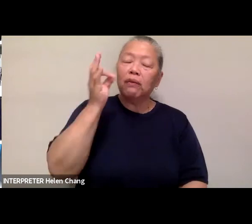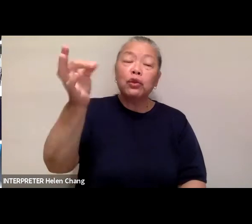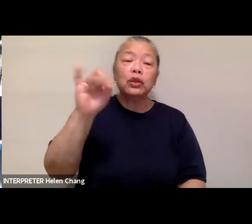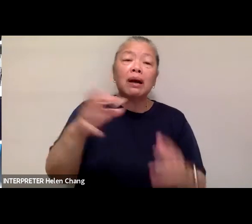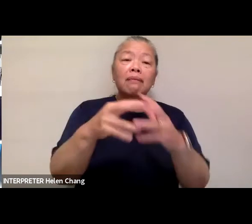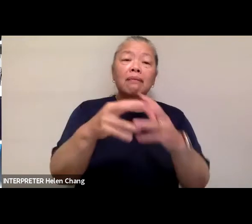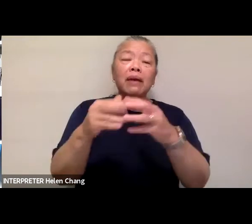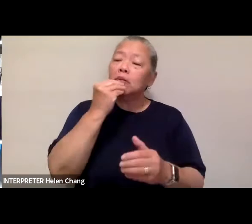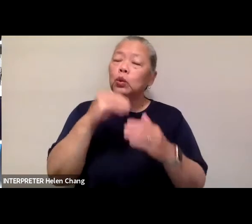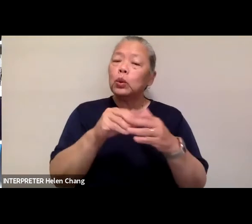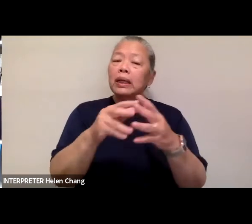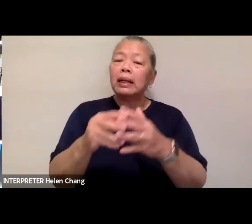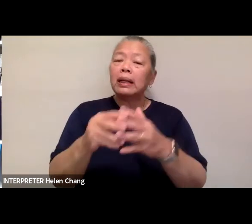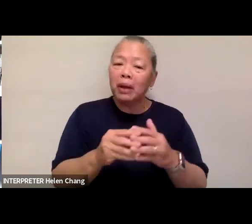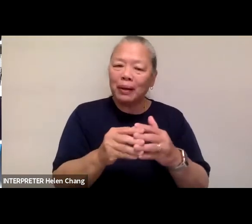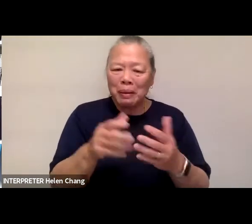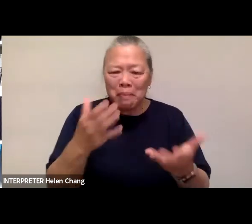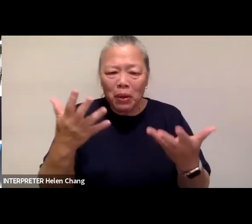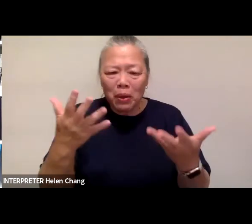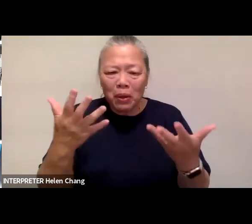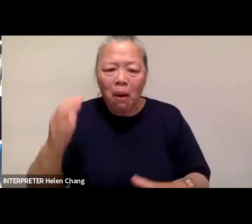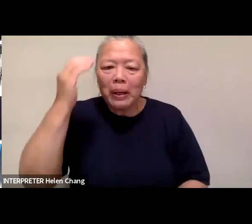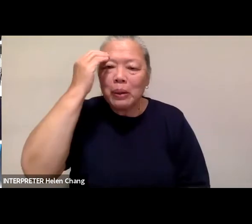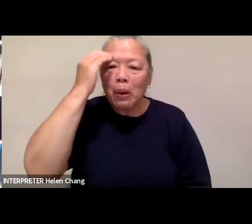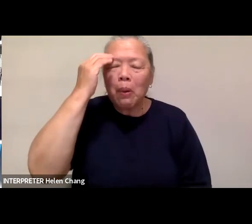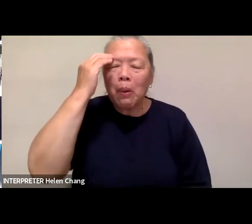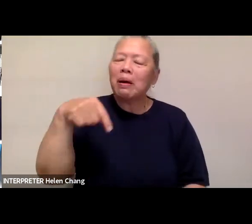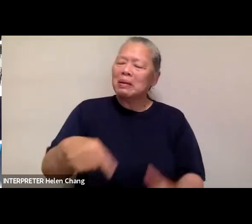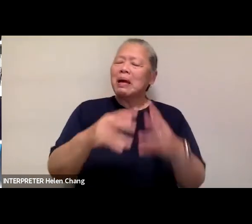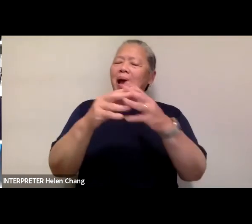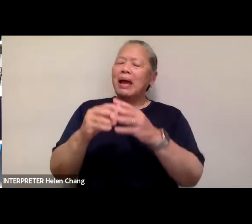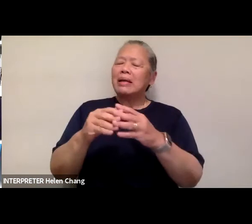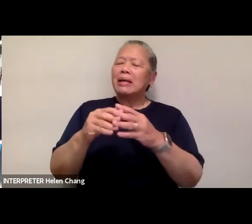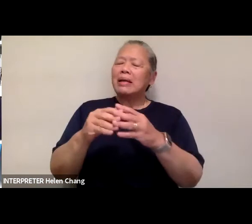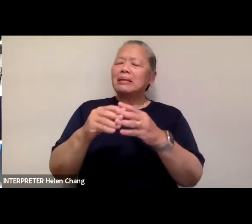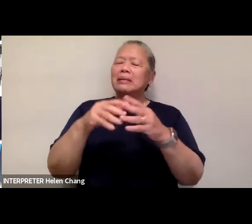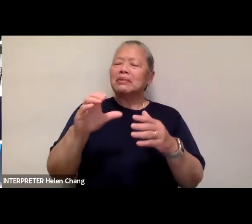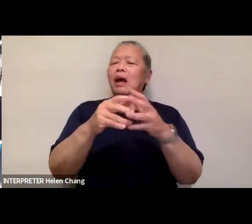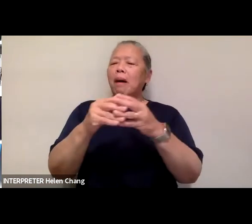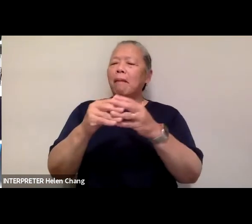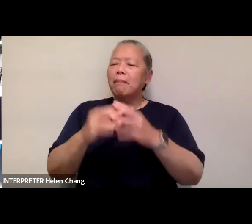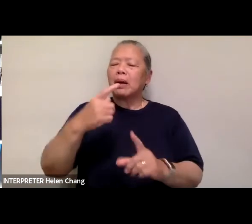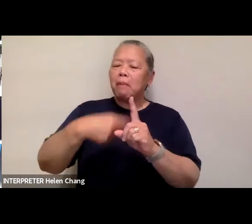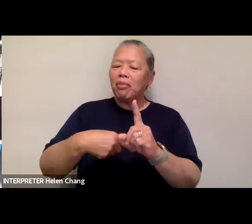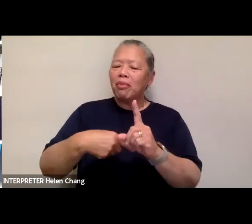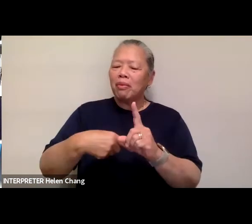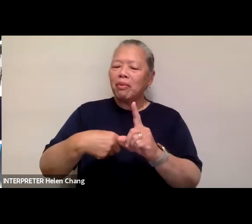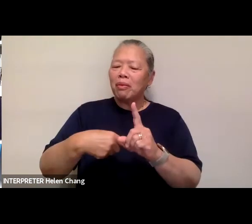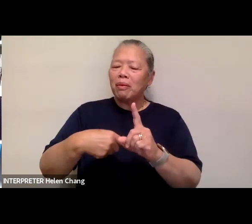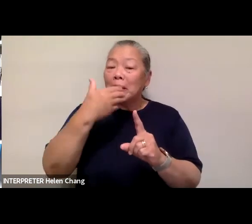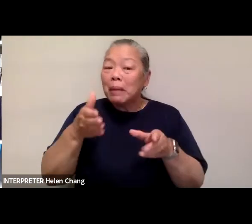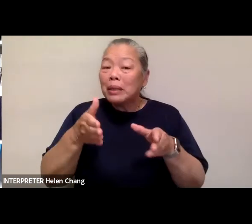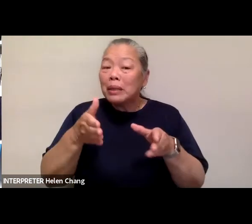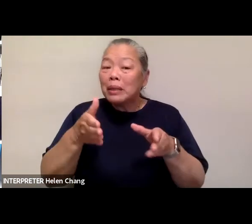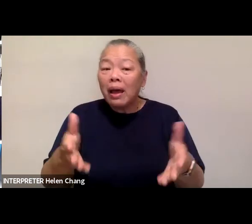As you may already know, May is Asian Pacific American Heritage Month, and there is no better way to mark the occasion than talking